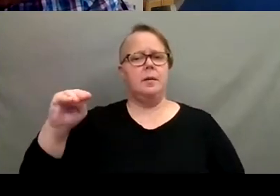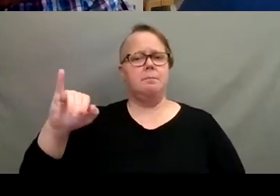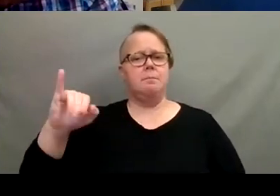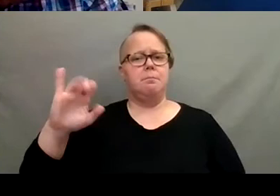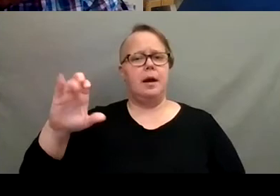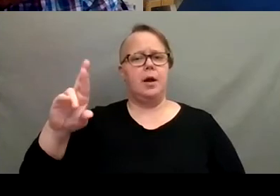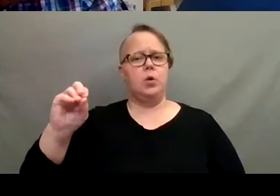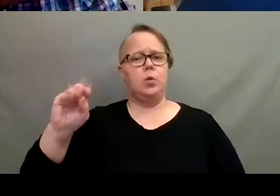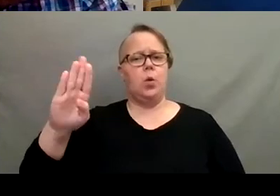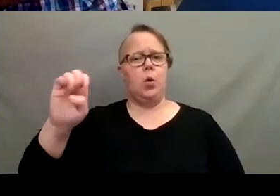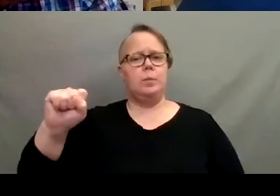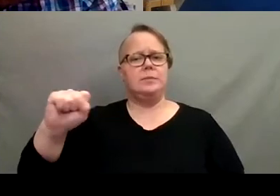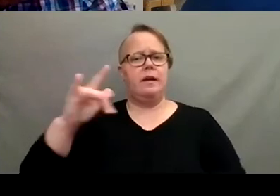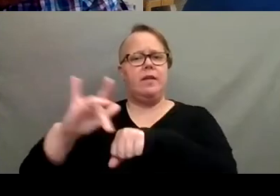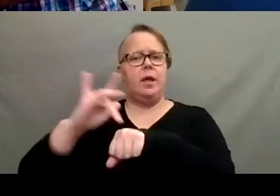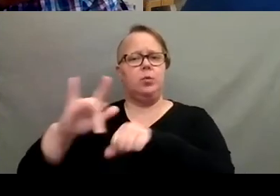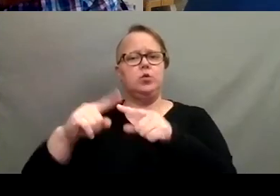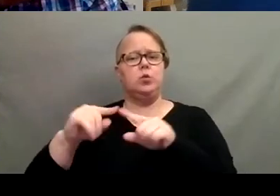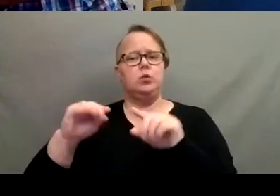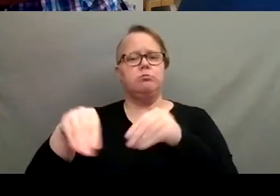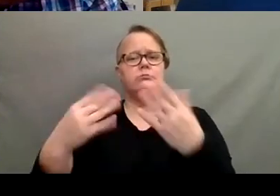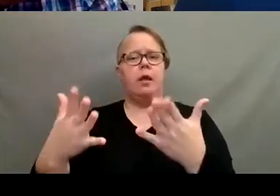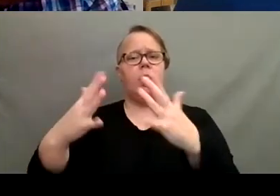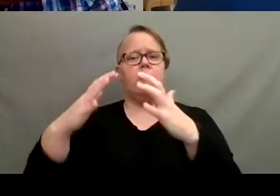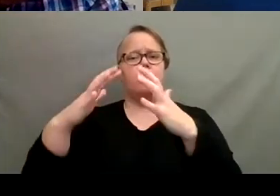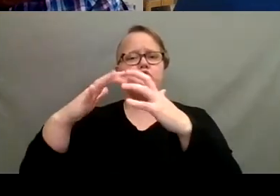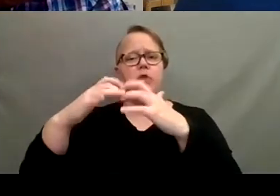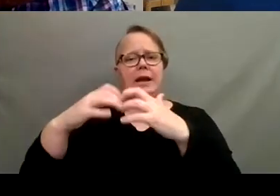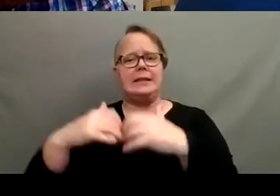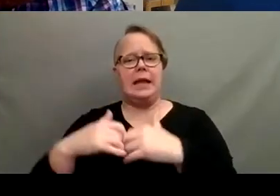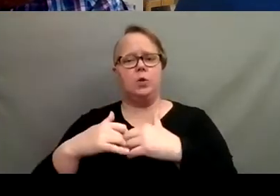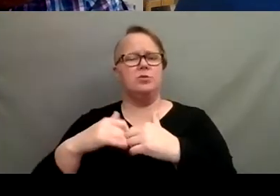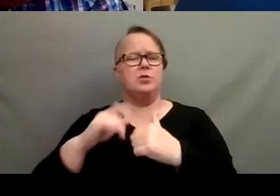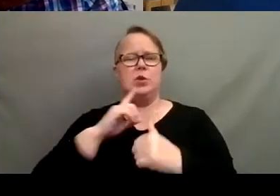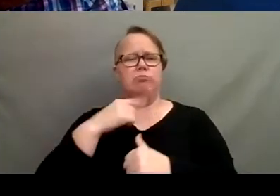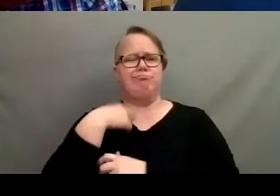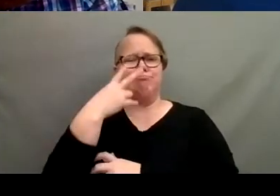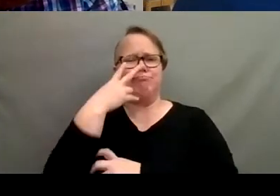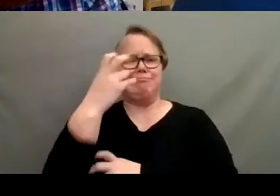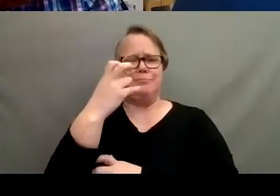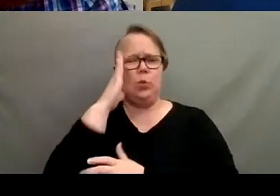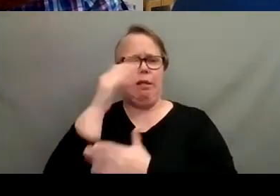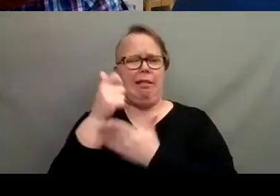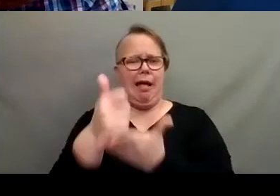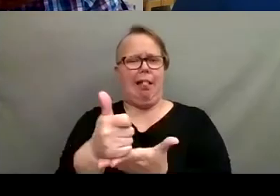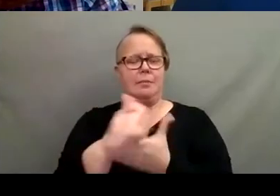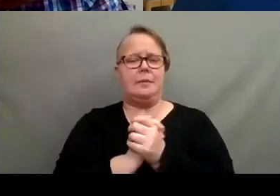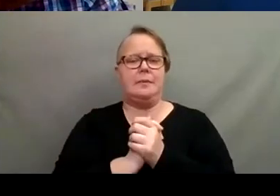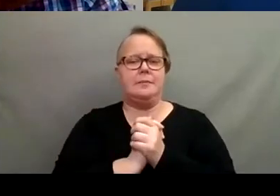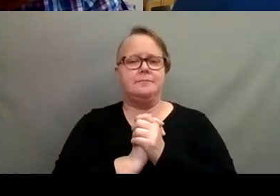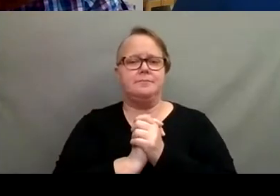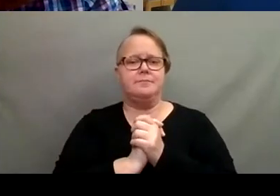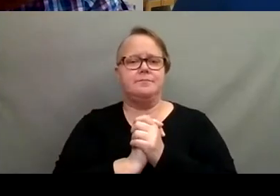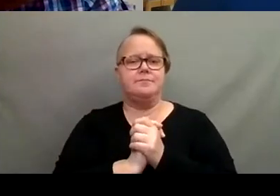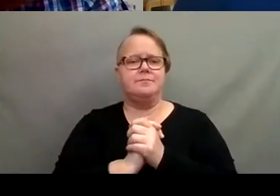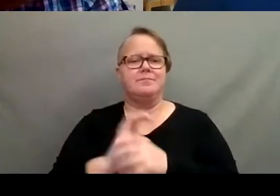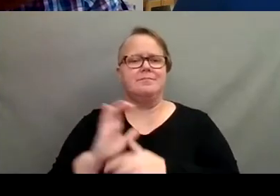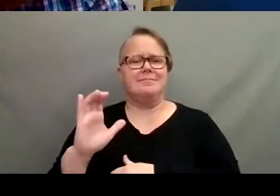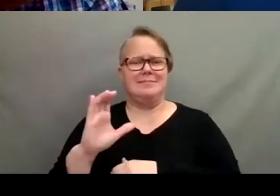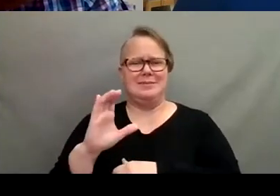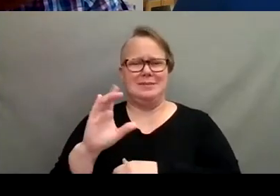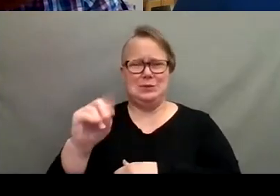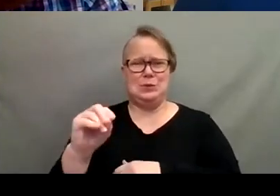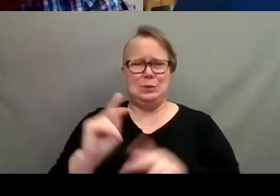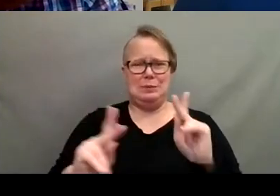breakdown, uh, to provide those nutrients. And so I wouldn't think it would have that much positive. Yeah. And I don't do people do